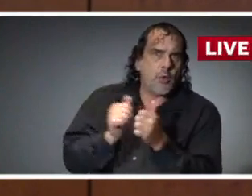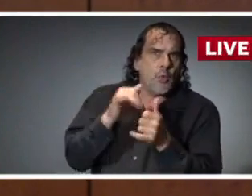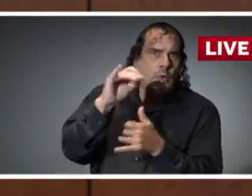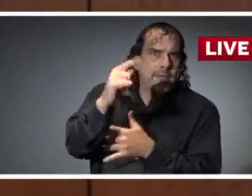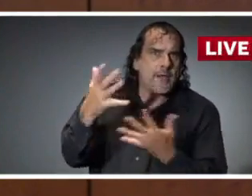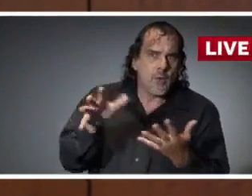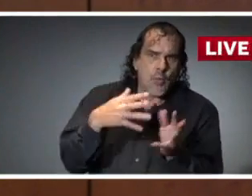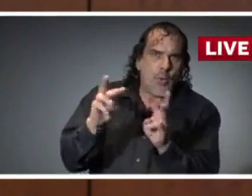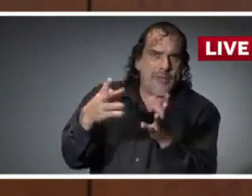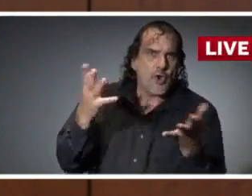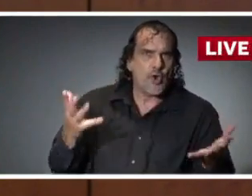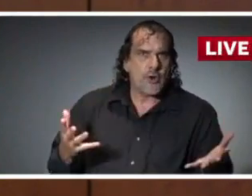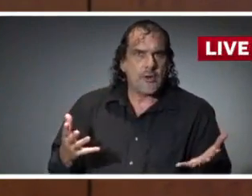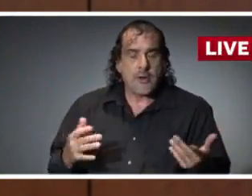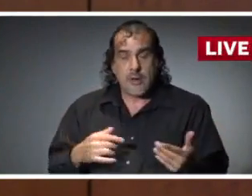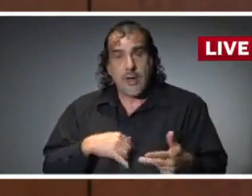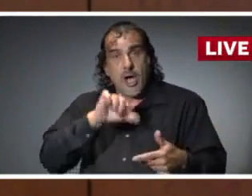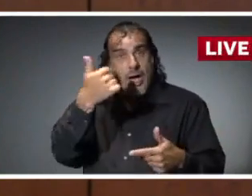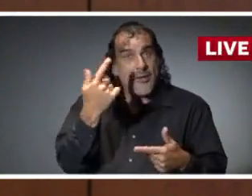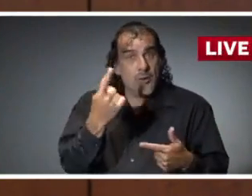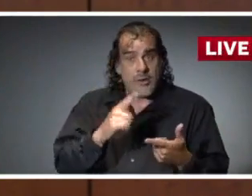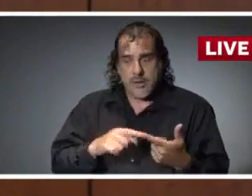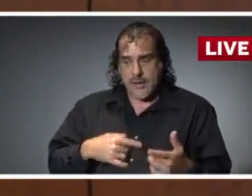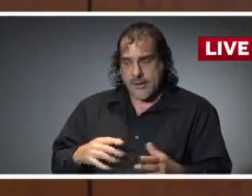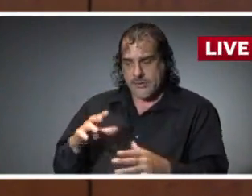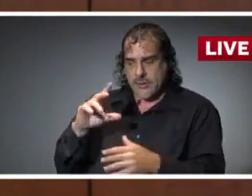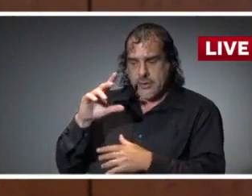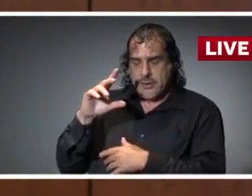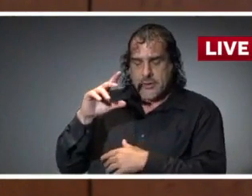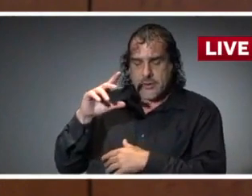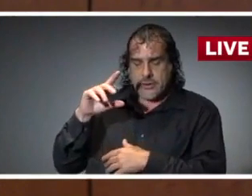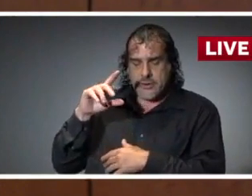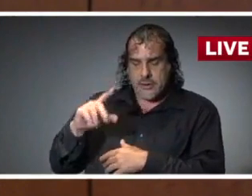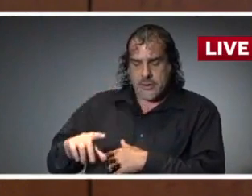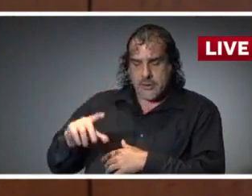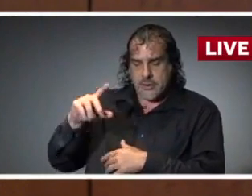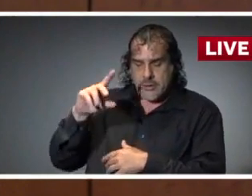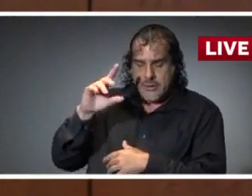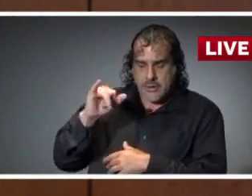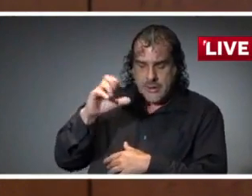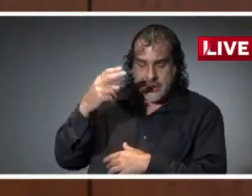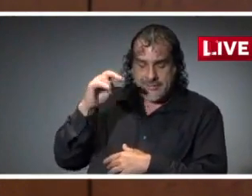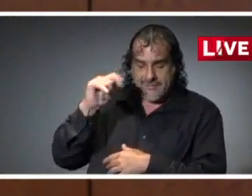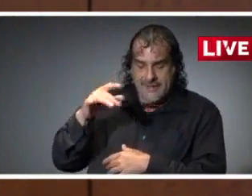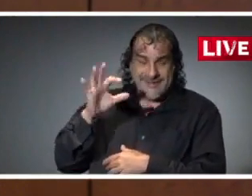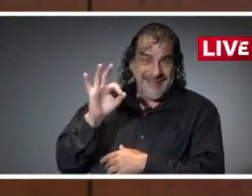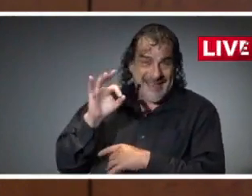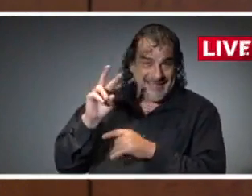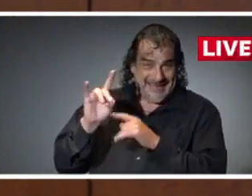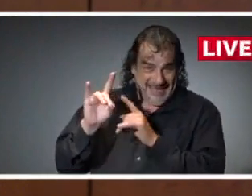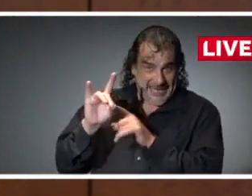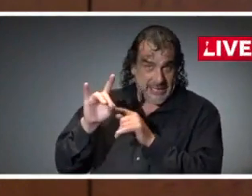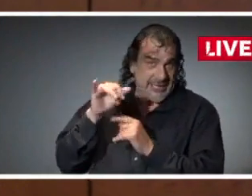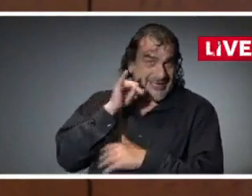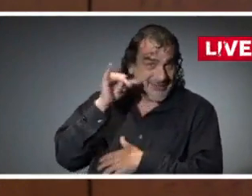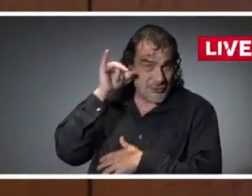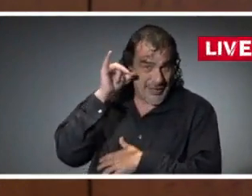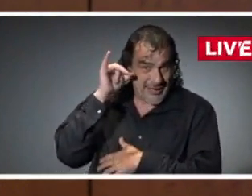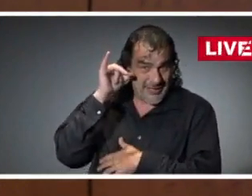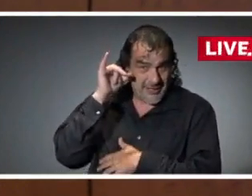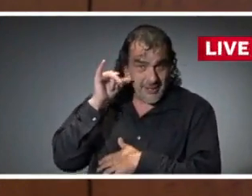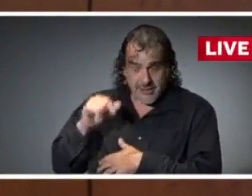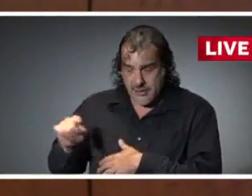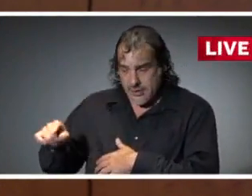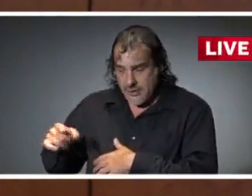concerned about at this particular time. It's Tropical Depression 13. It was named Invest 98 yesterday. This system is